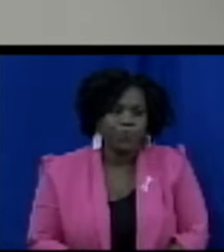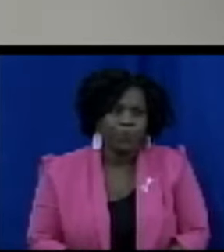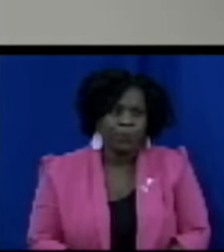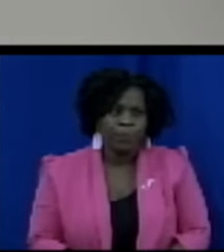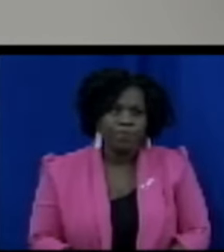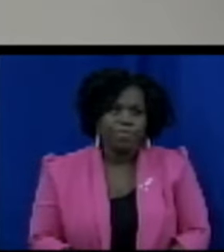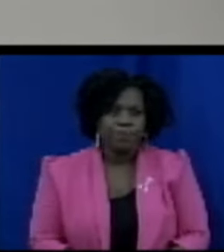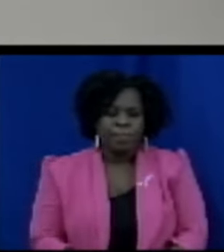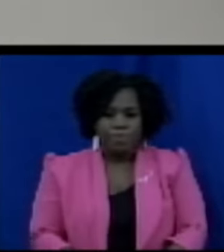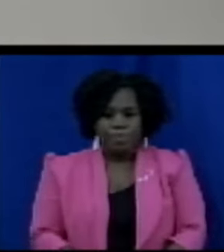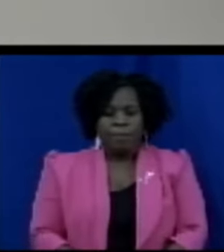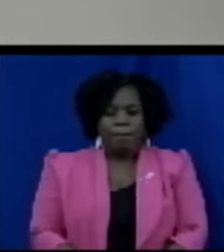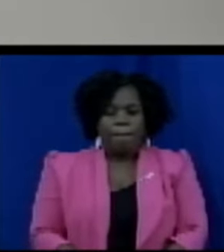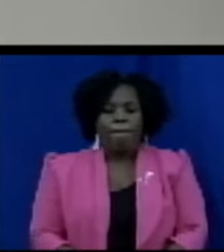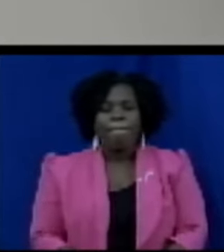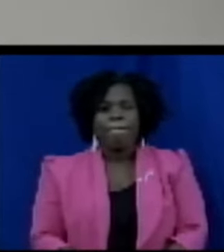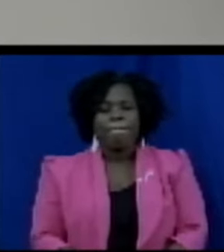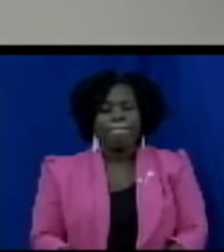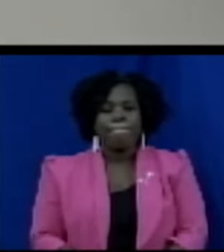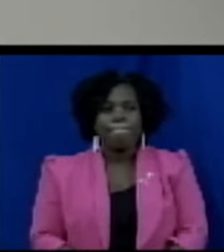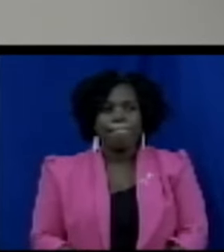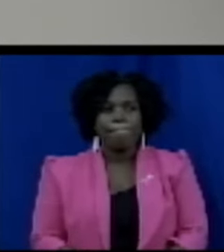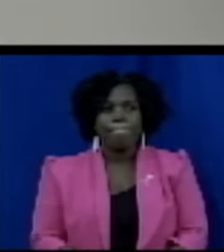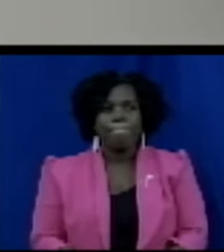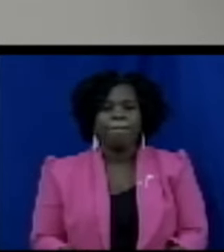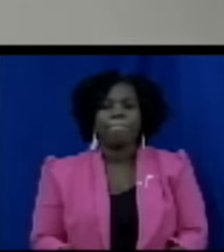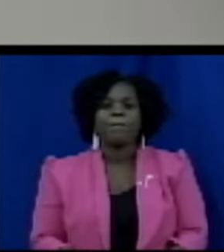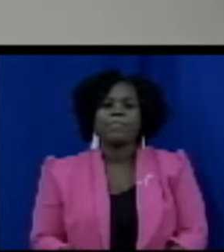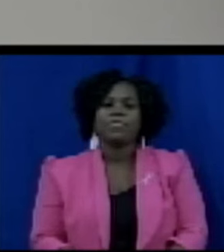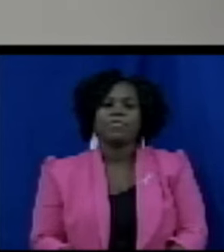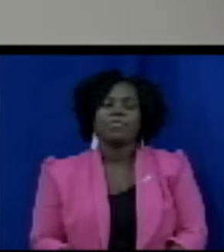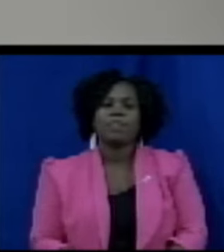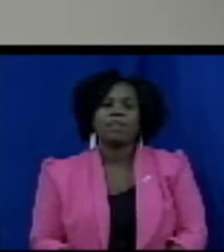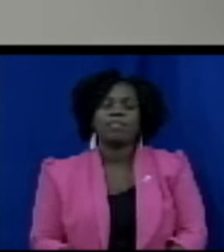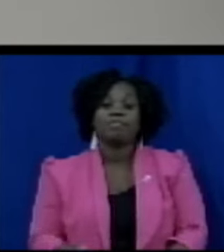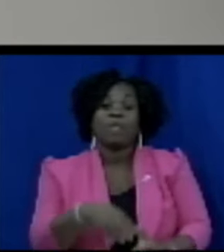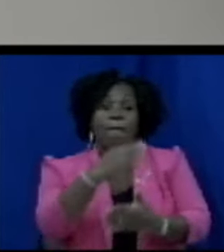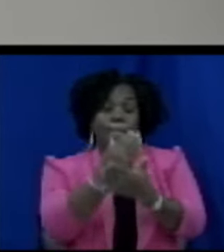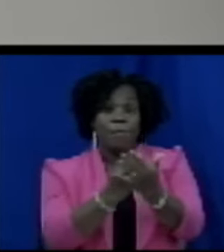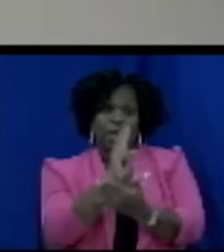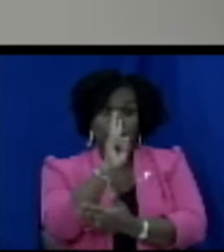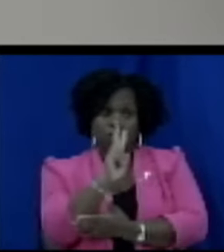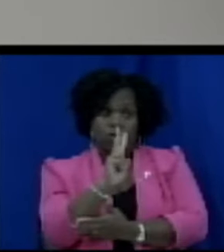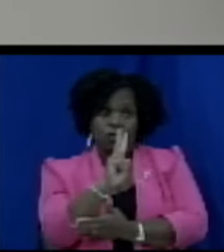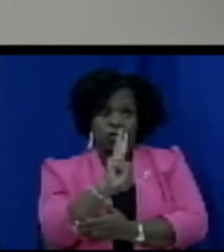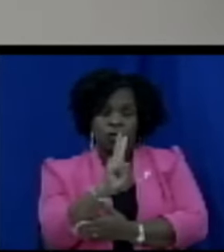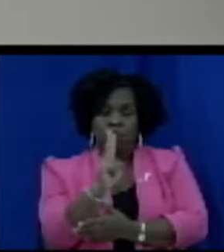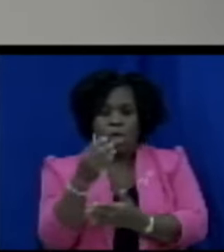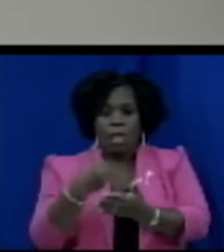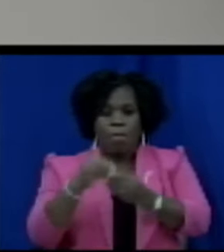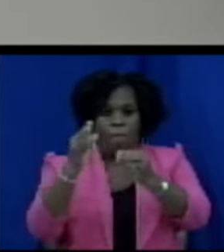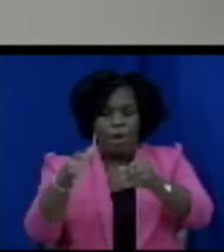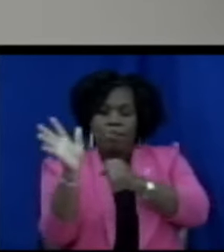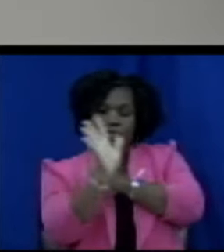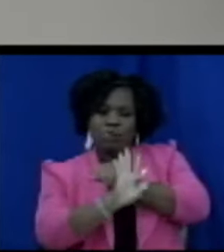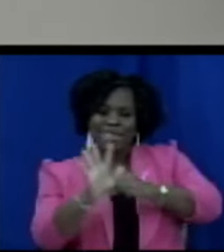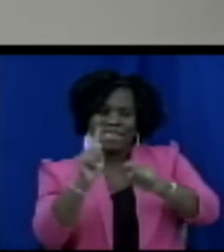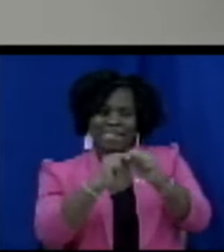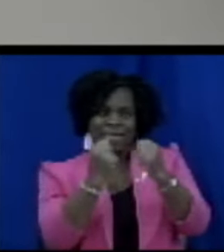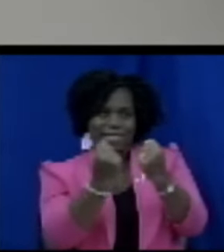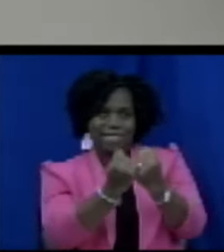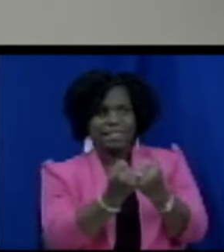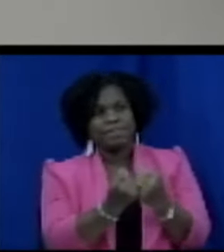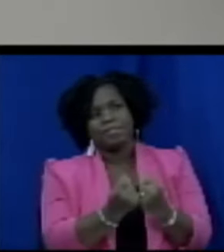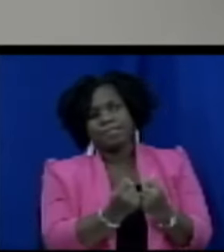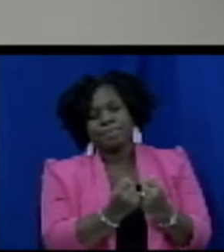is to be or should be like it says here on part two consumer protection board the